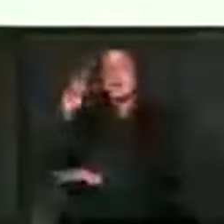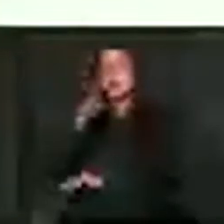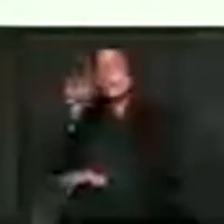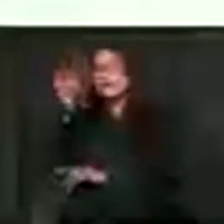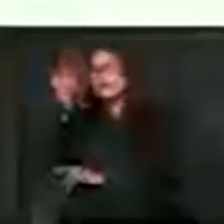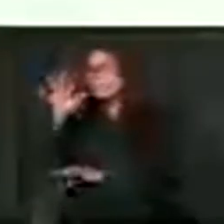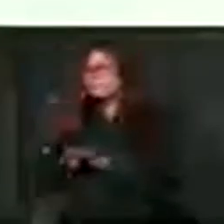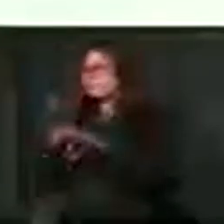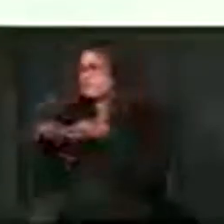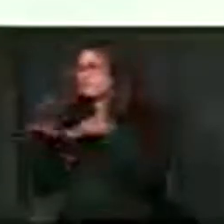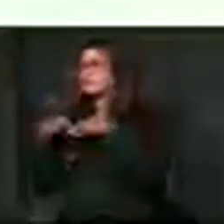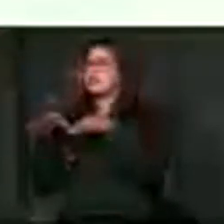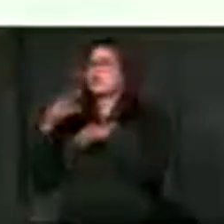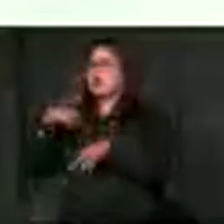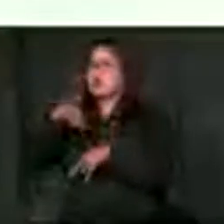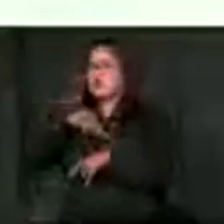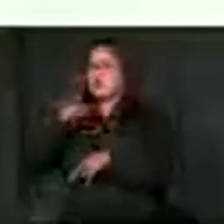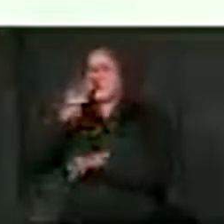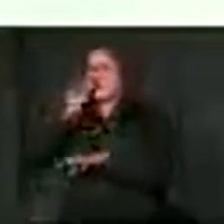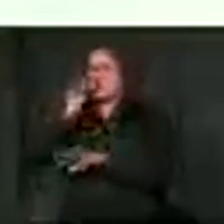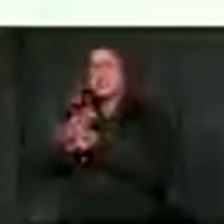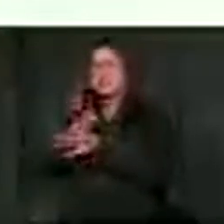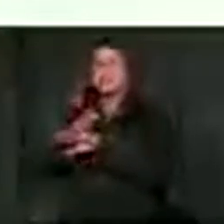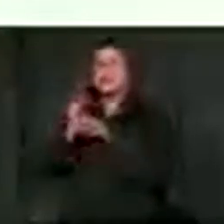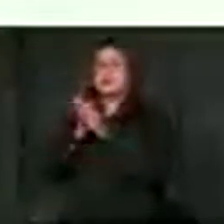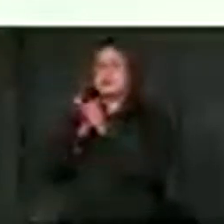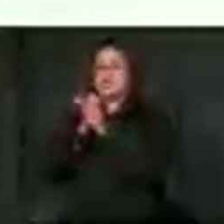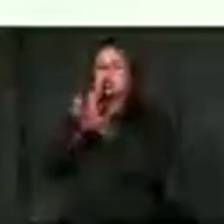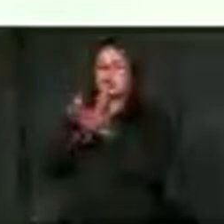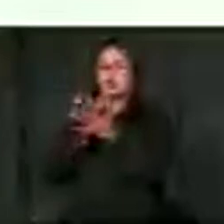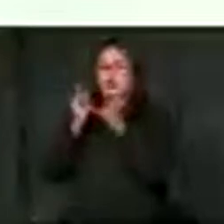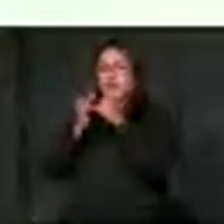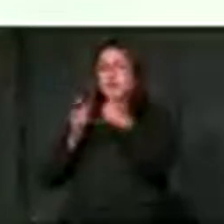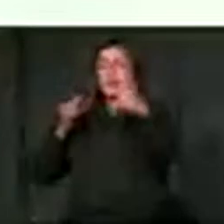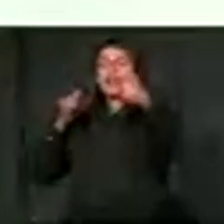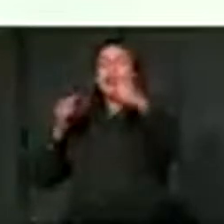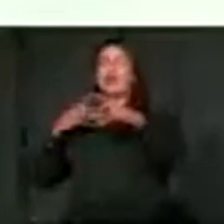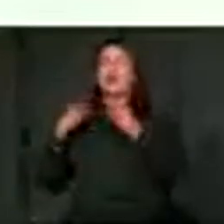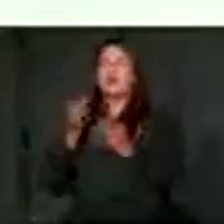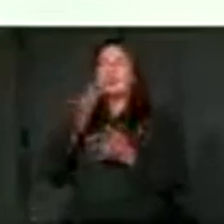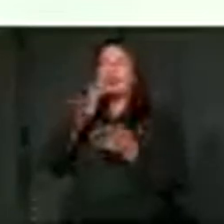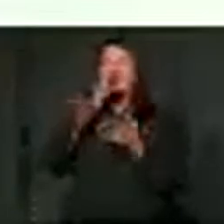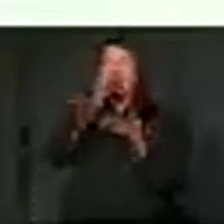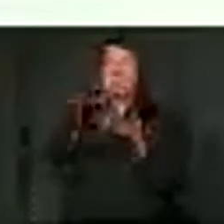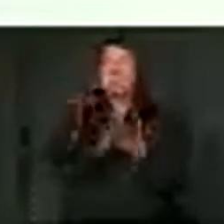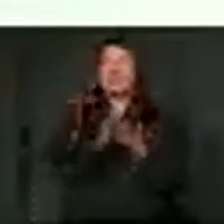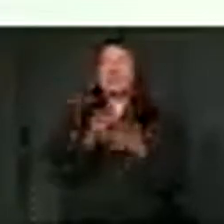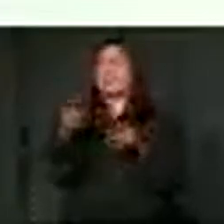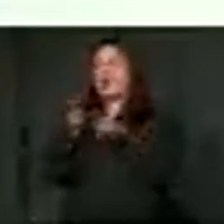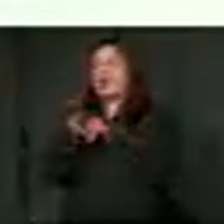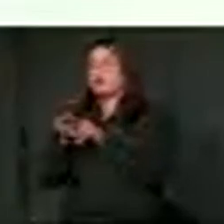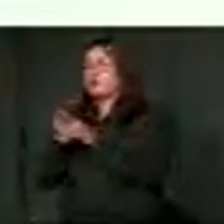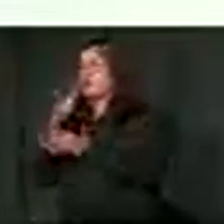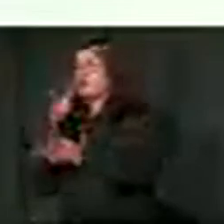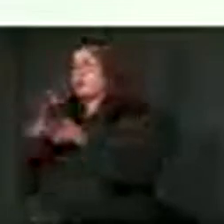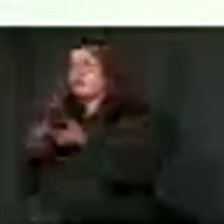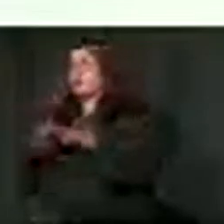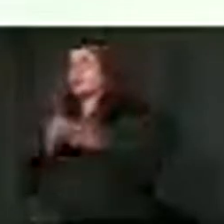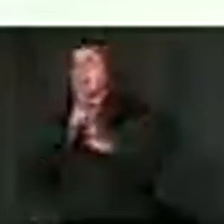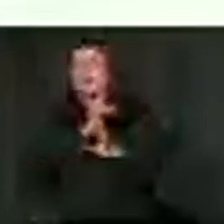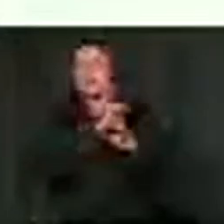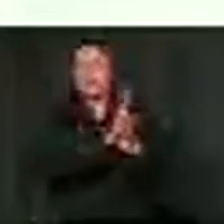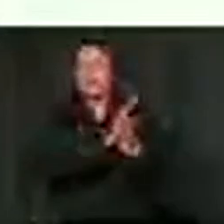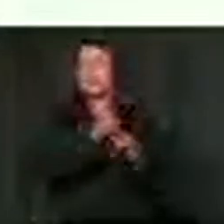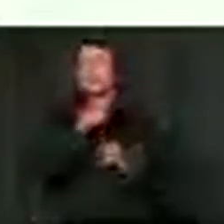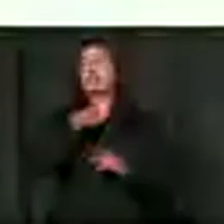spelled out that we have to, in line with their recommendations and proposals, that we have to continue to continue see how we